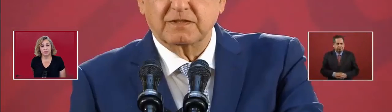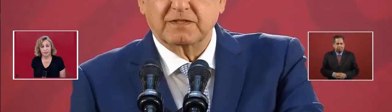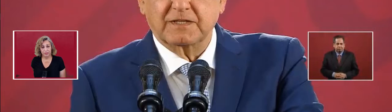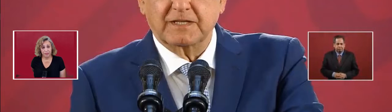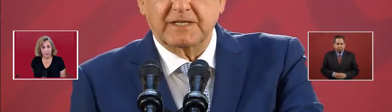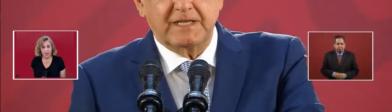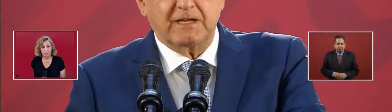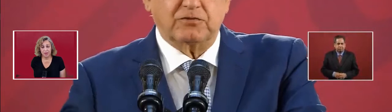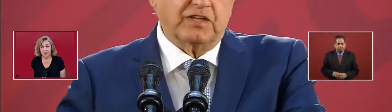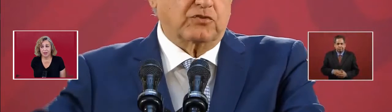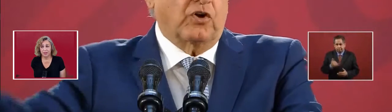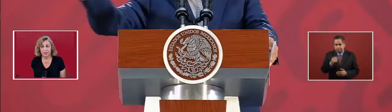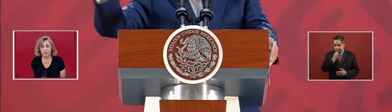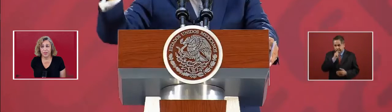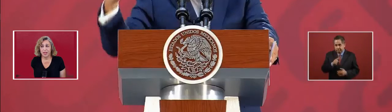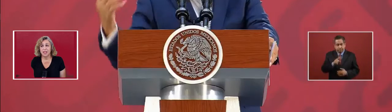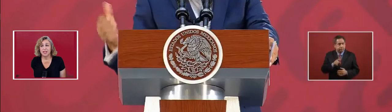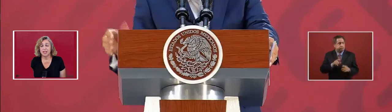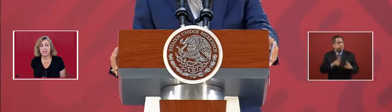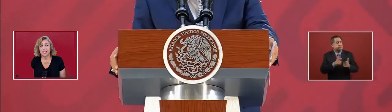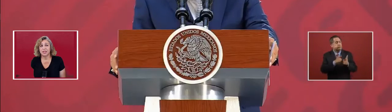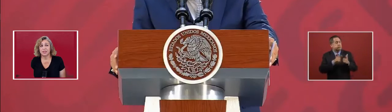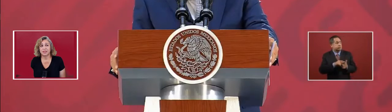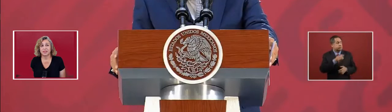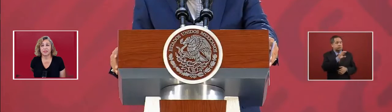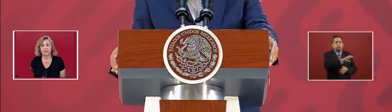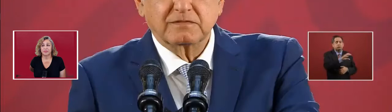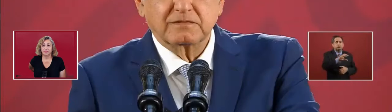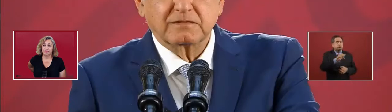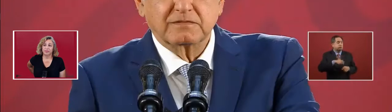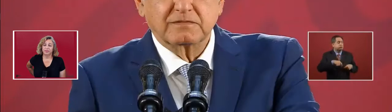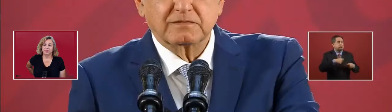the money. And then the sectors.